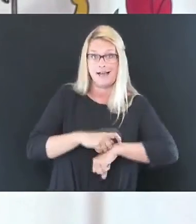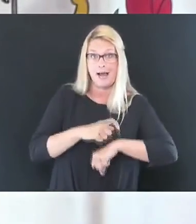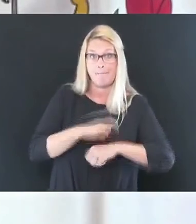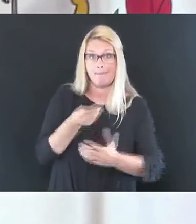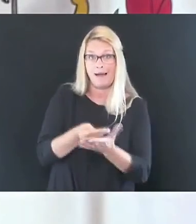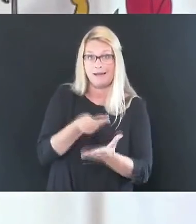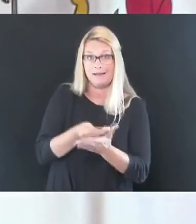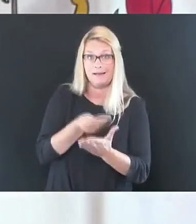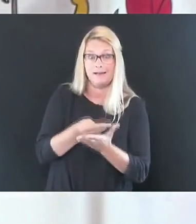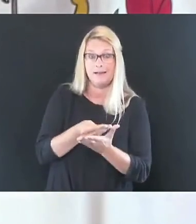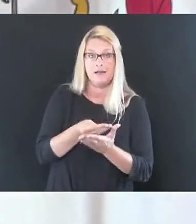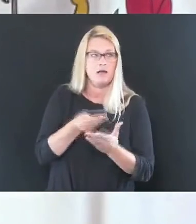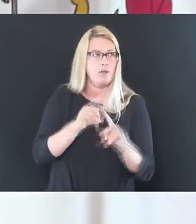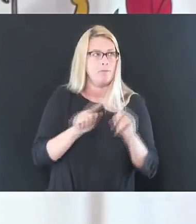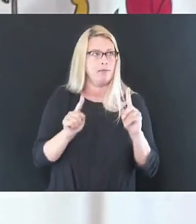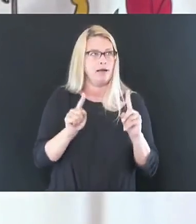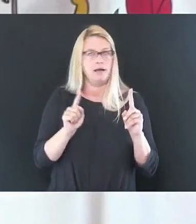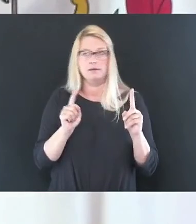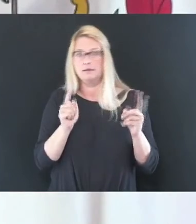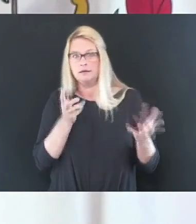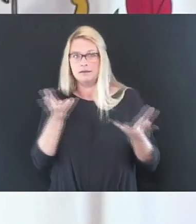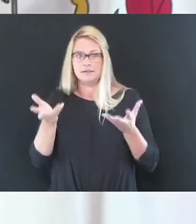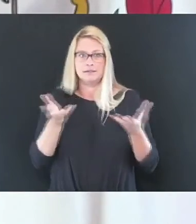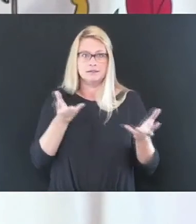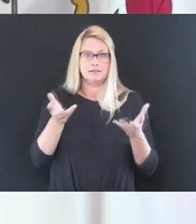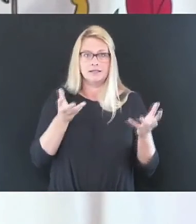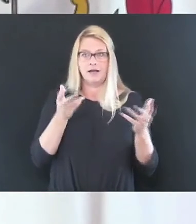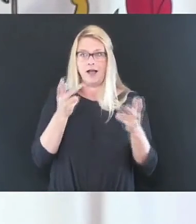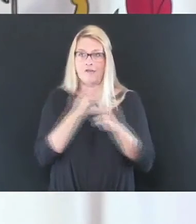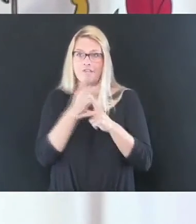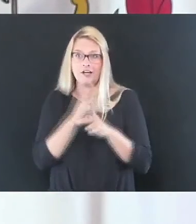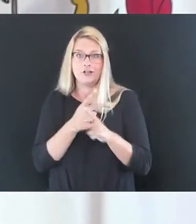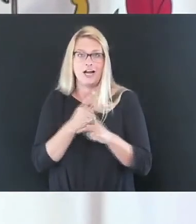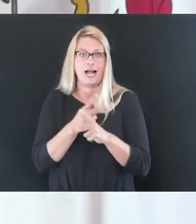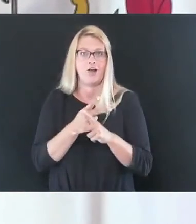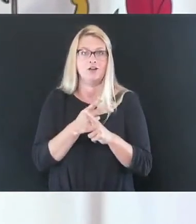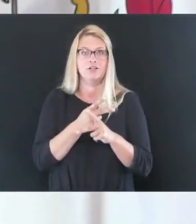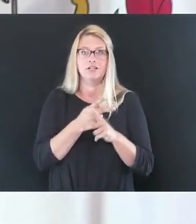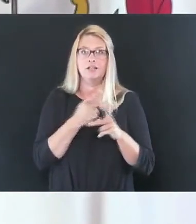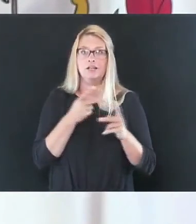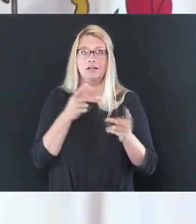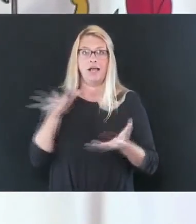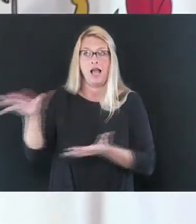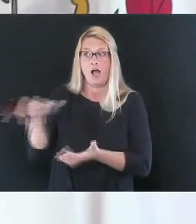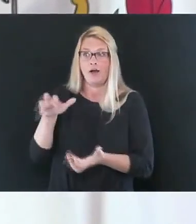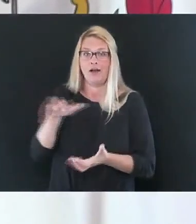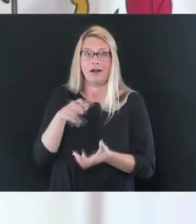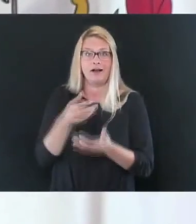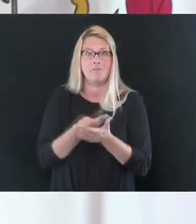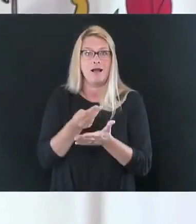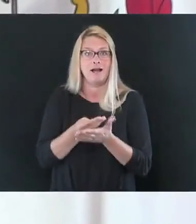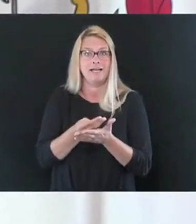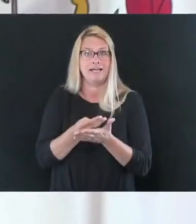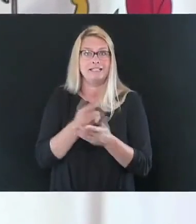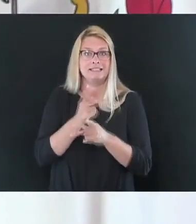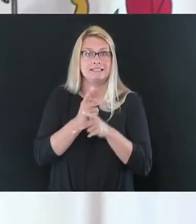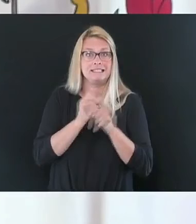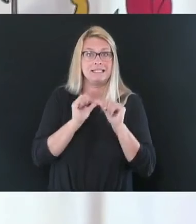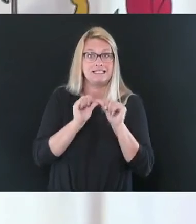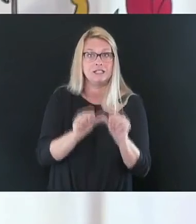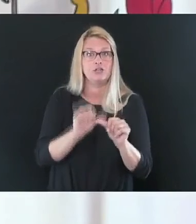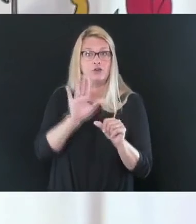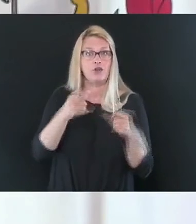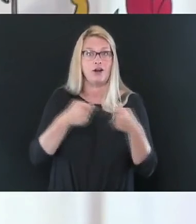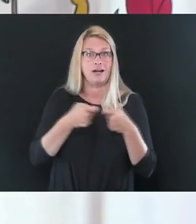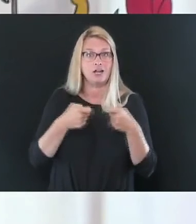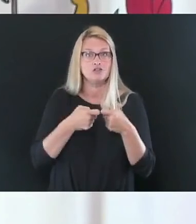have some way, somehow, you know, you know, scratched around and found enough money to keep their, their utility